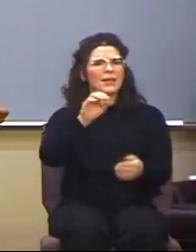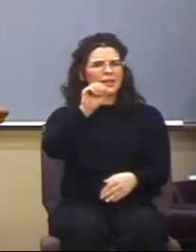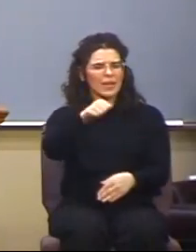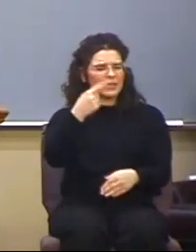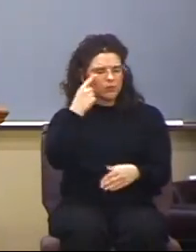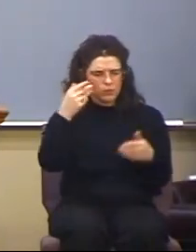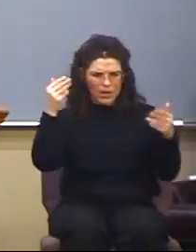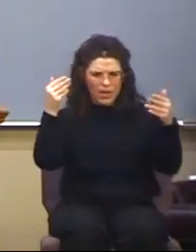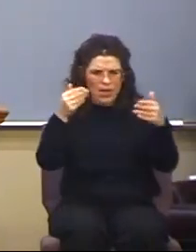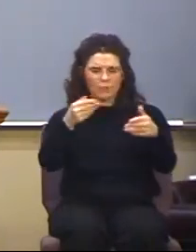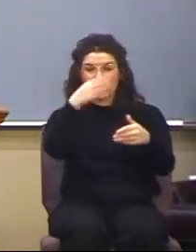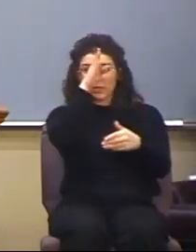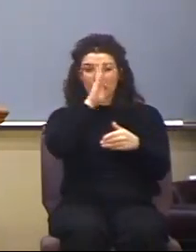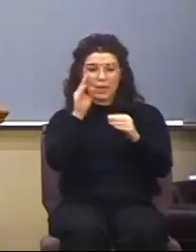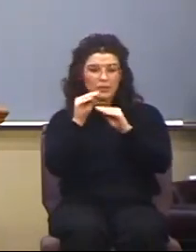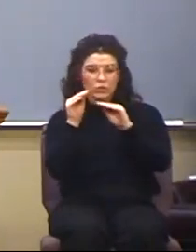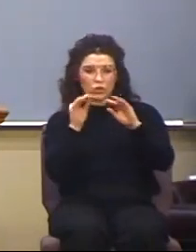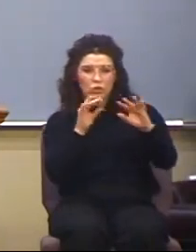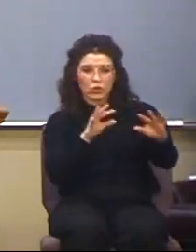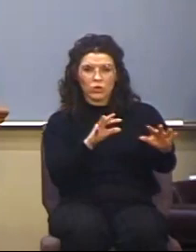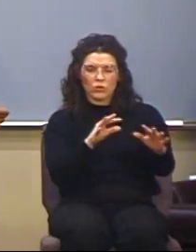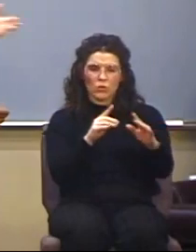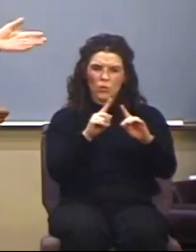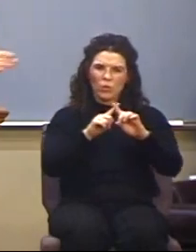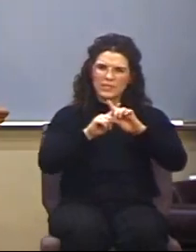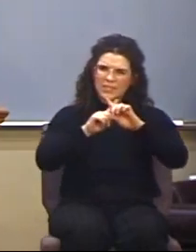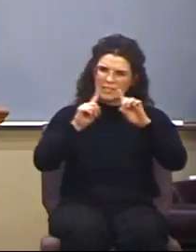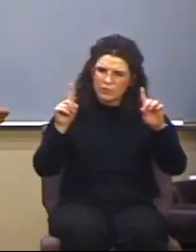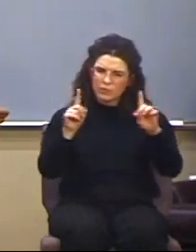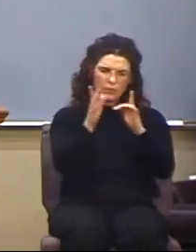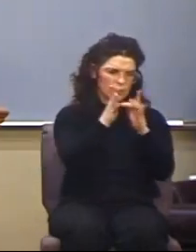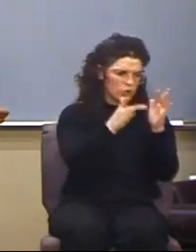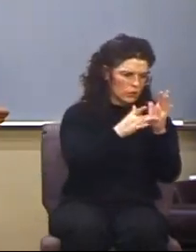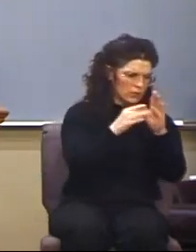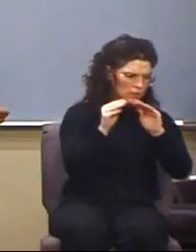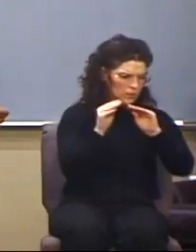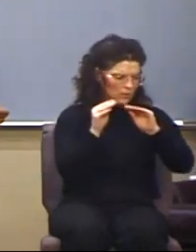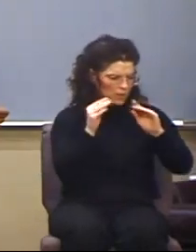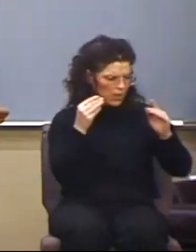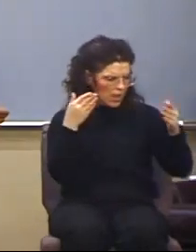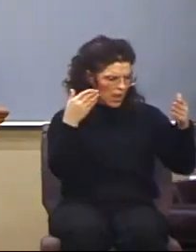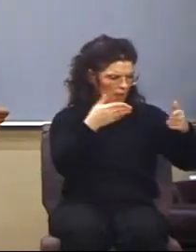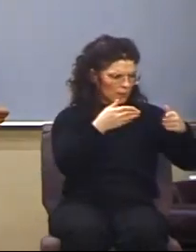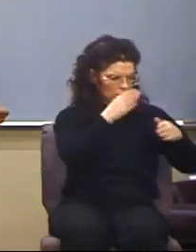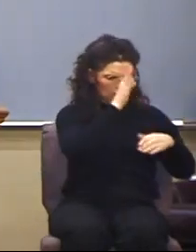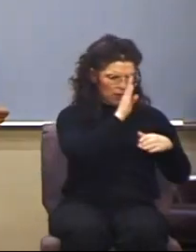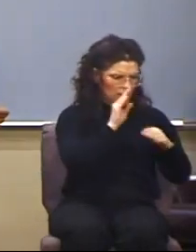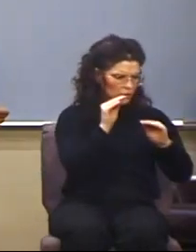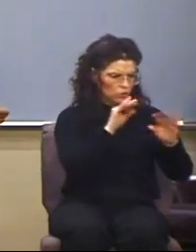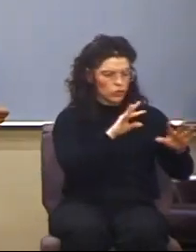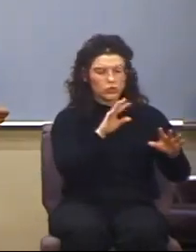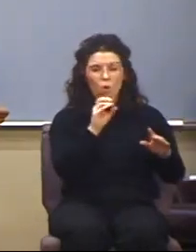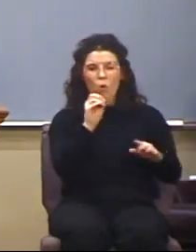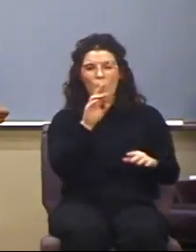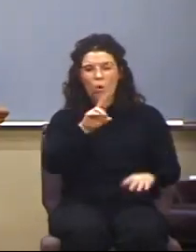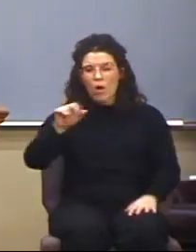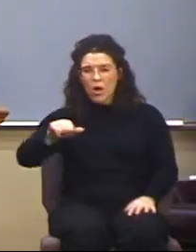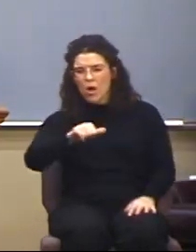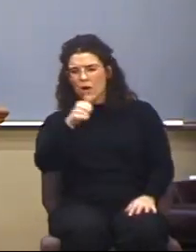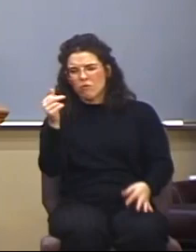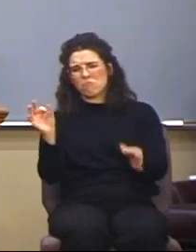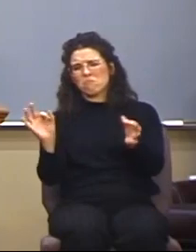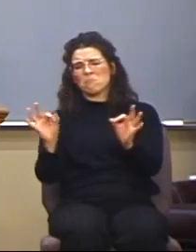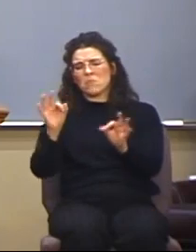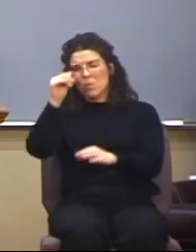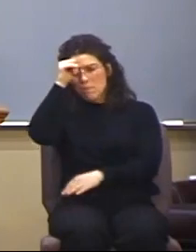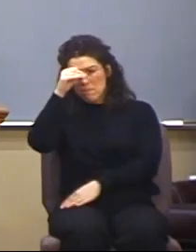being the object of God's curse or any other mere mortal man? Jesus rose from the